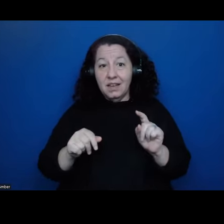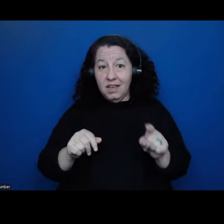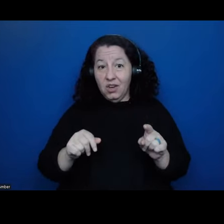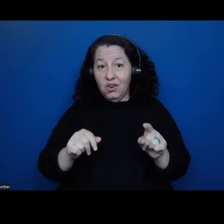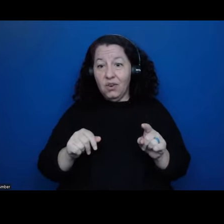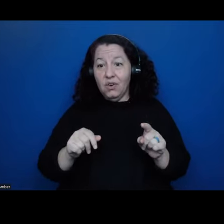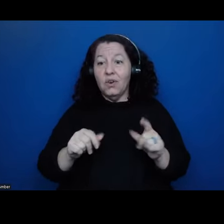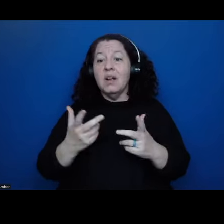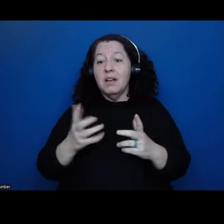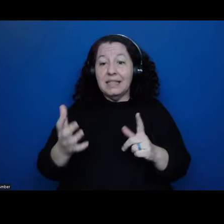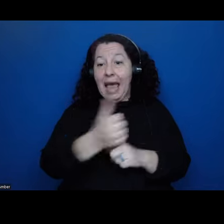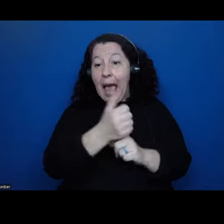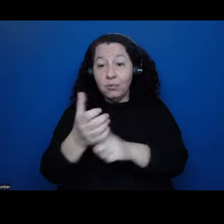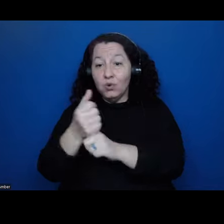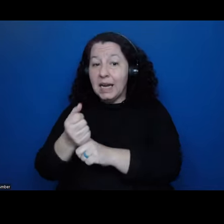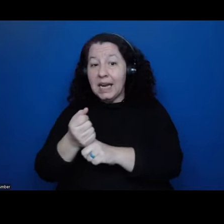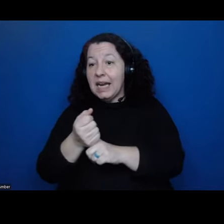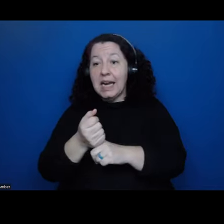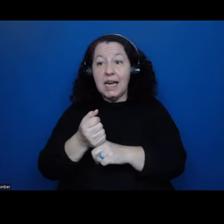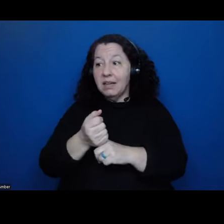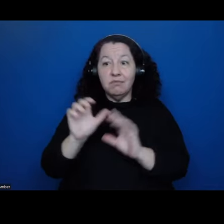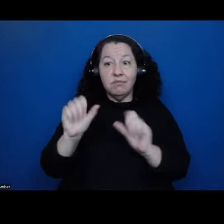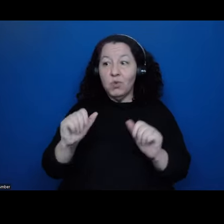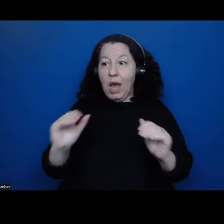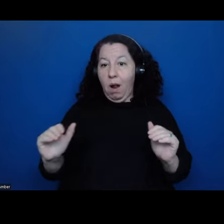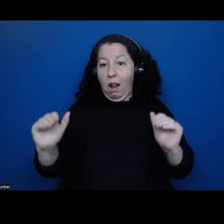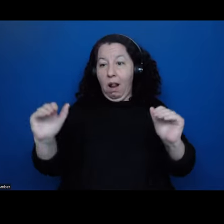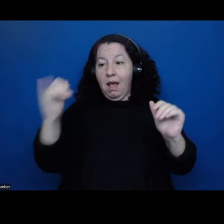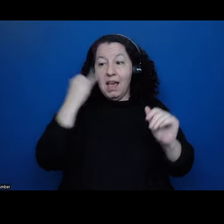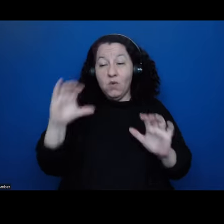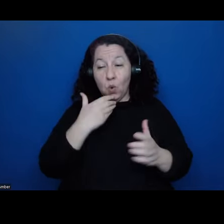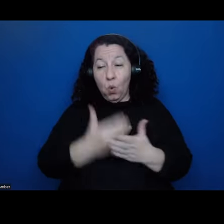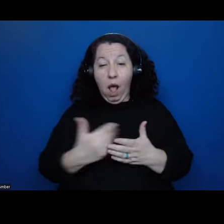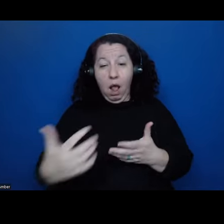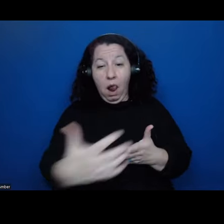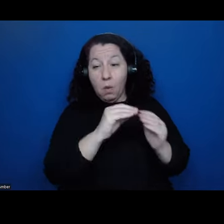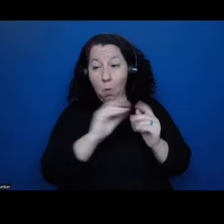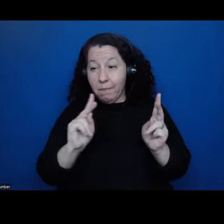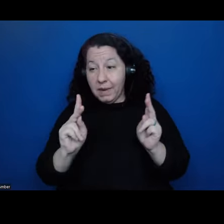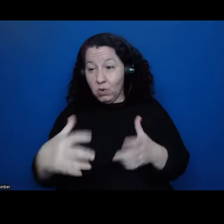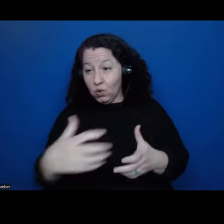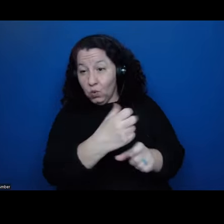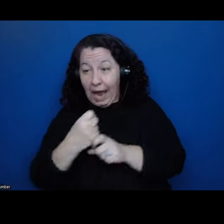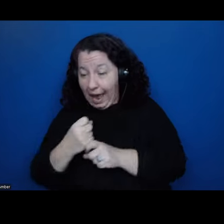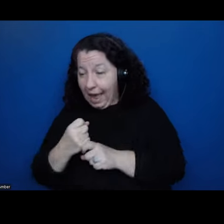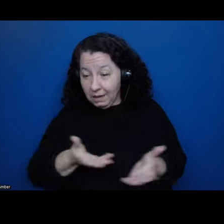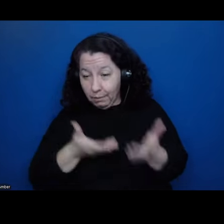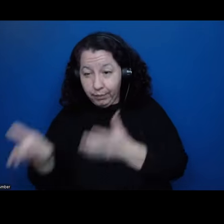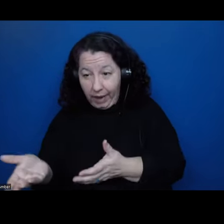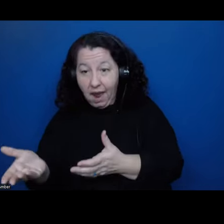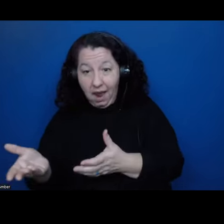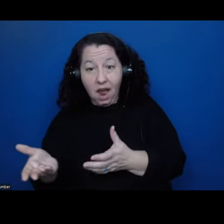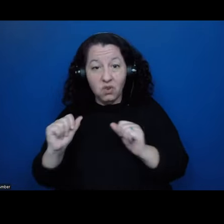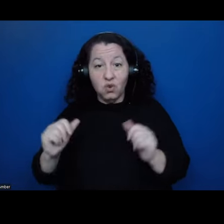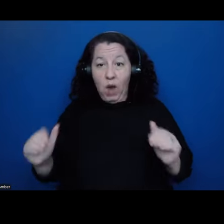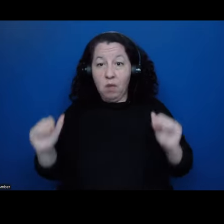for one, like you will rise in military rank at this expedited rate, because you could, um, uh, because